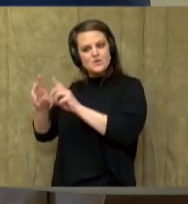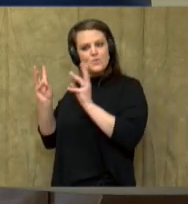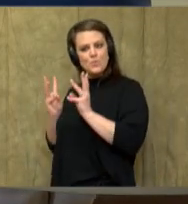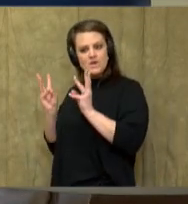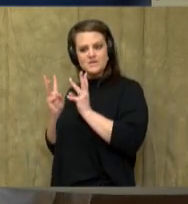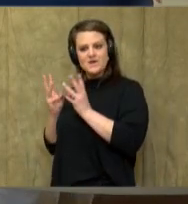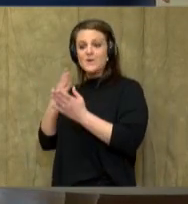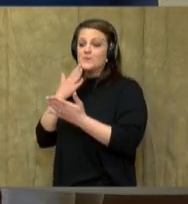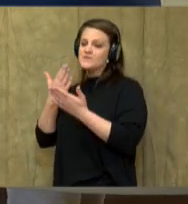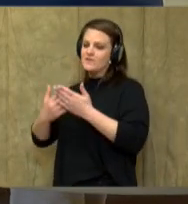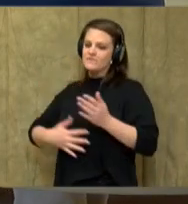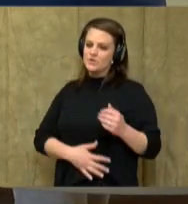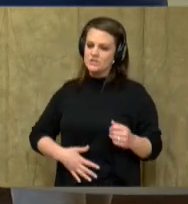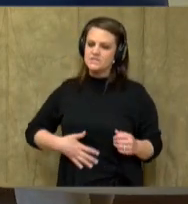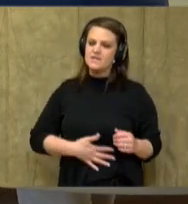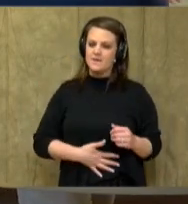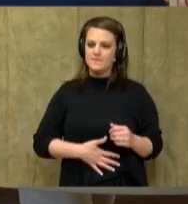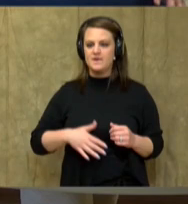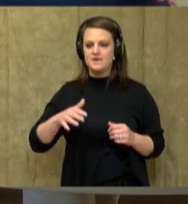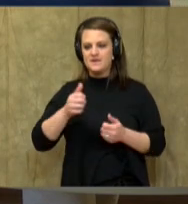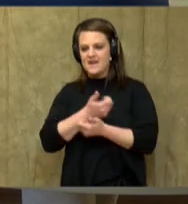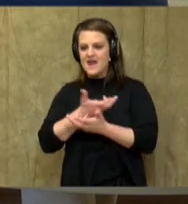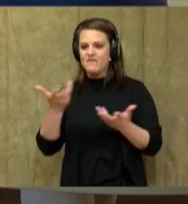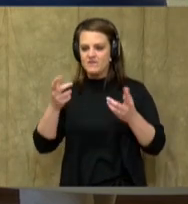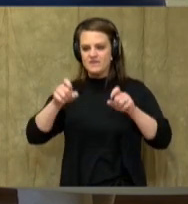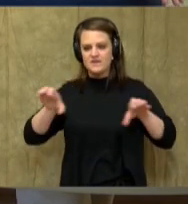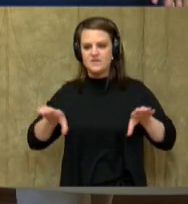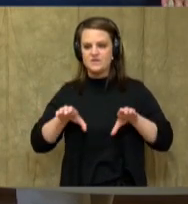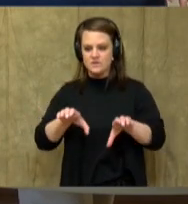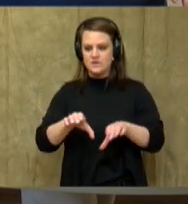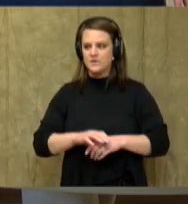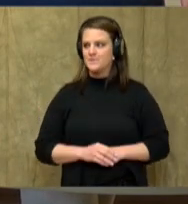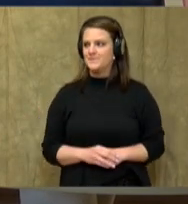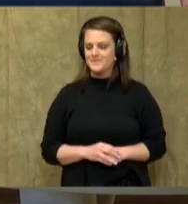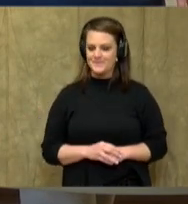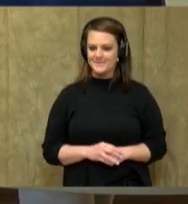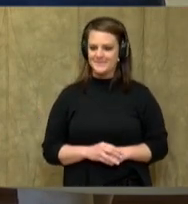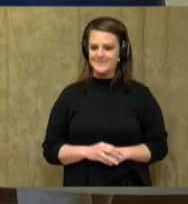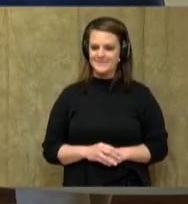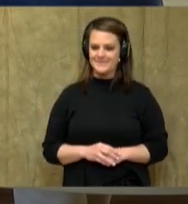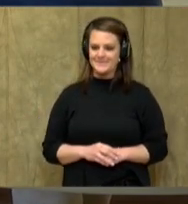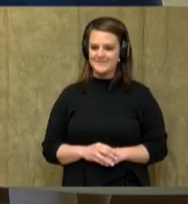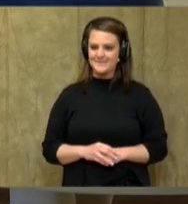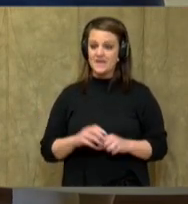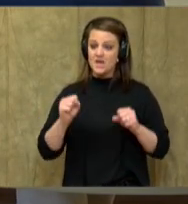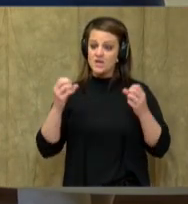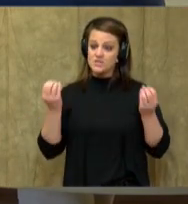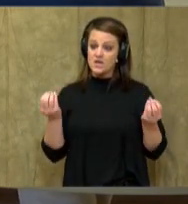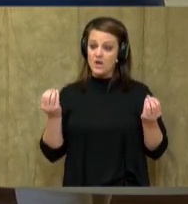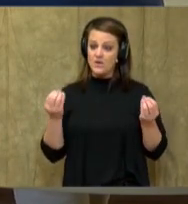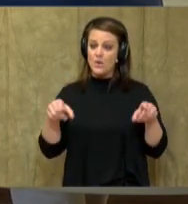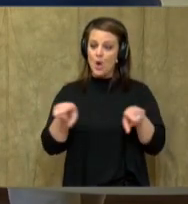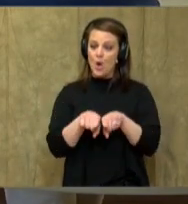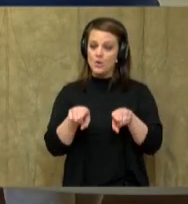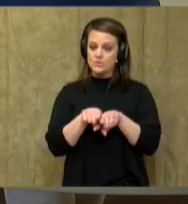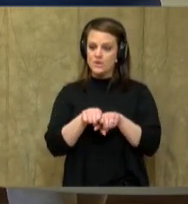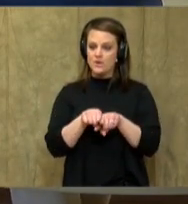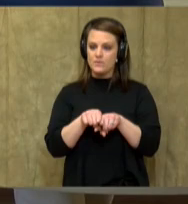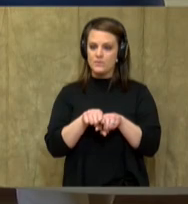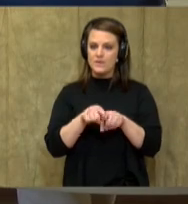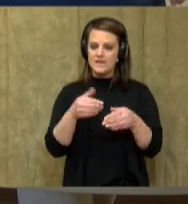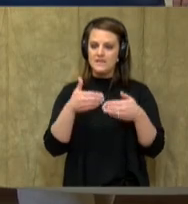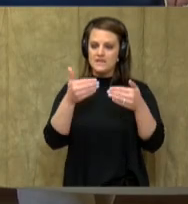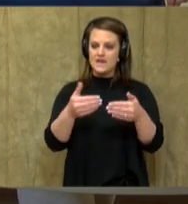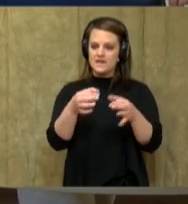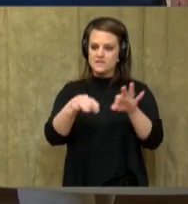good for their stomach and for all that they needed to do in their digestive system. So, we also find out in the next